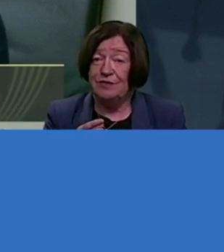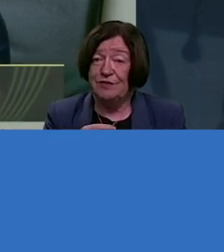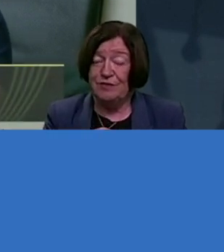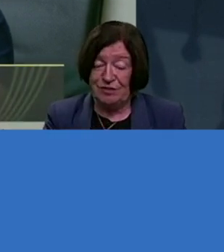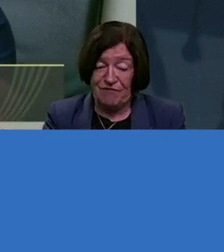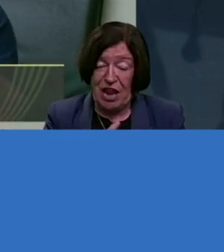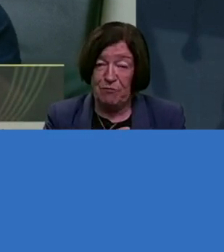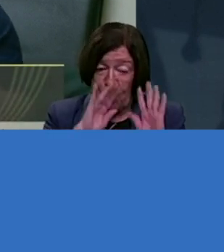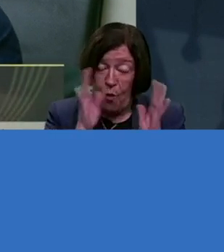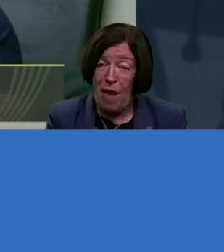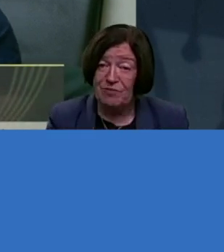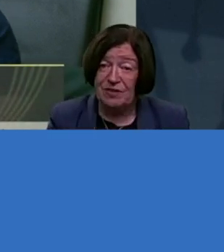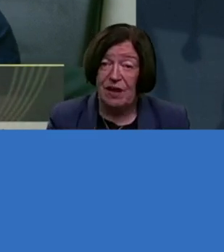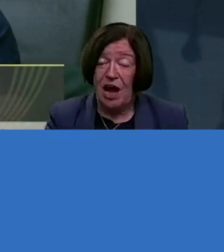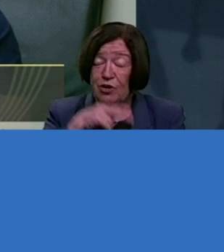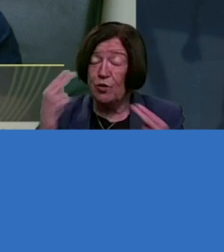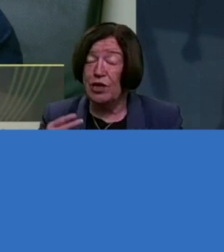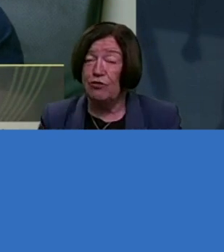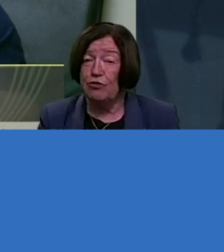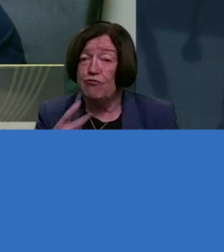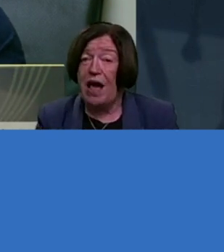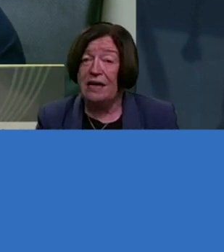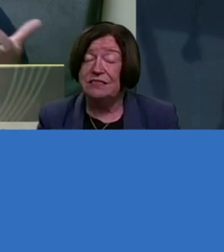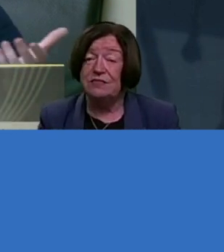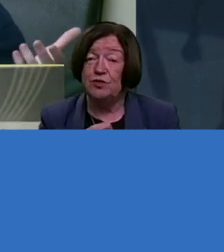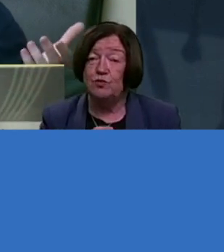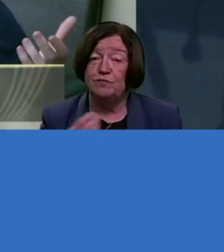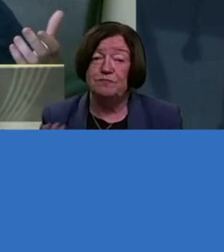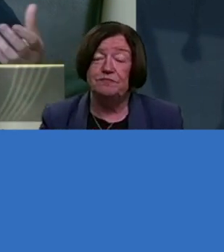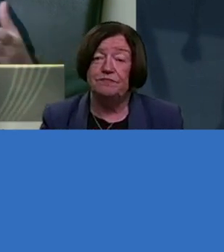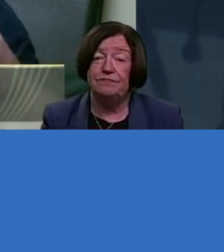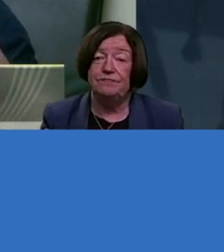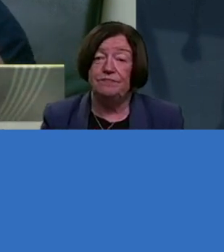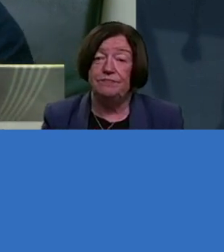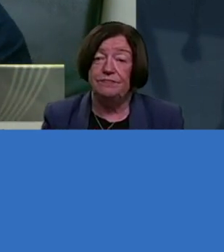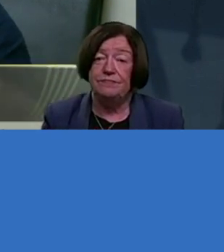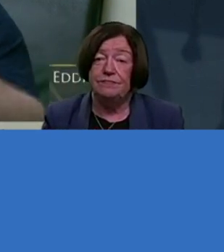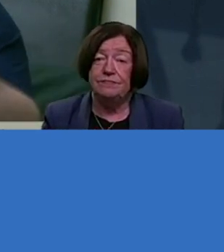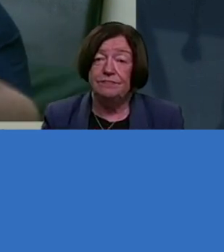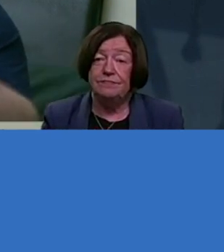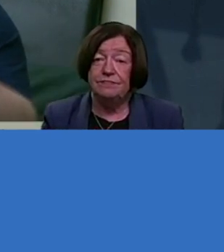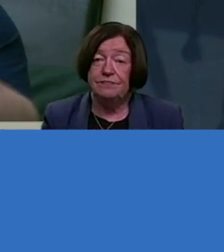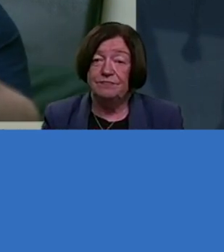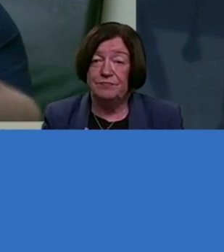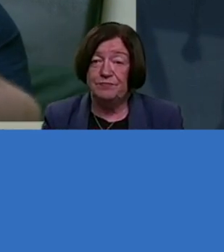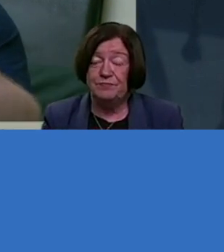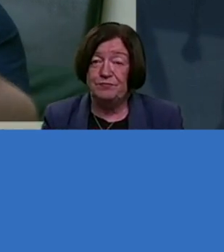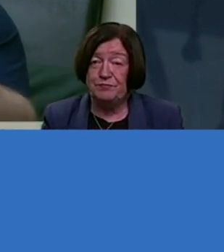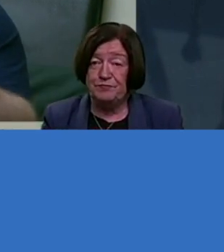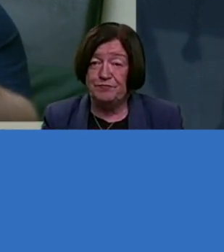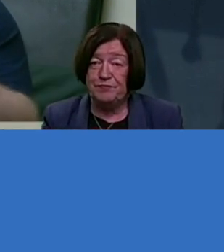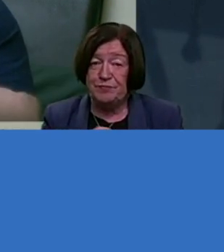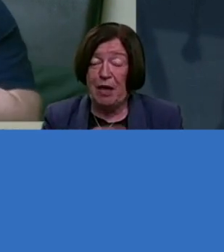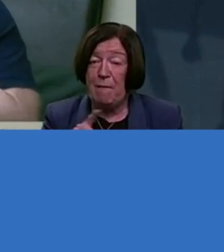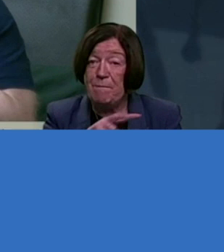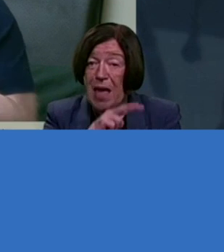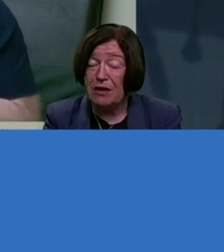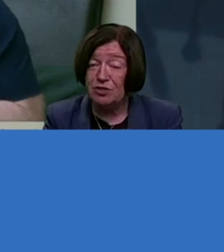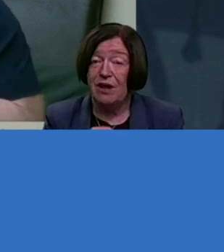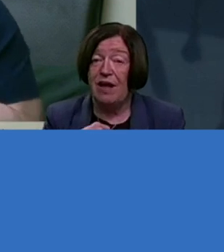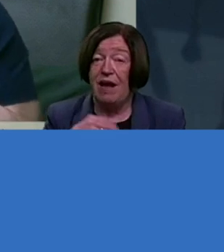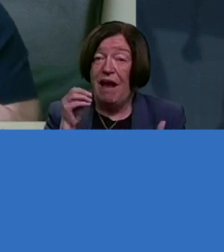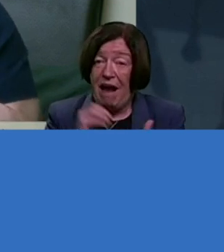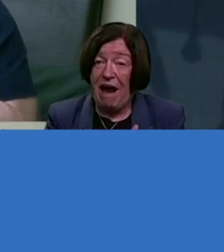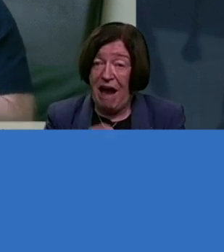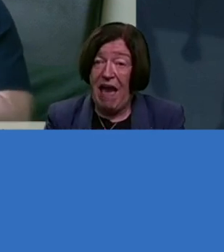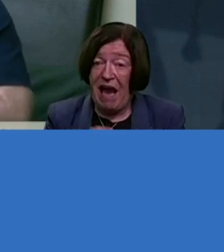I don't need a grant to get a mentorship. I have the